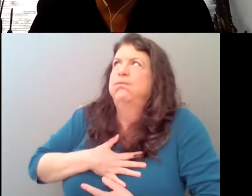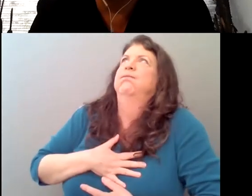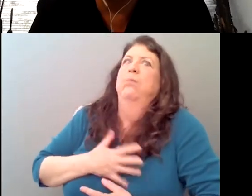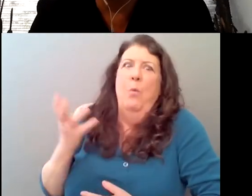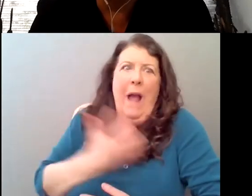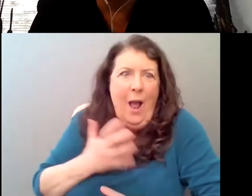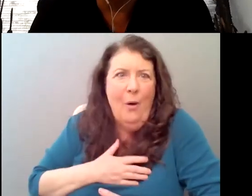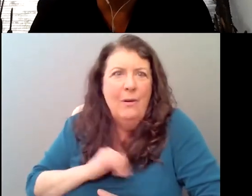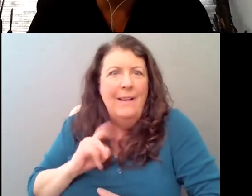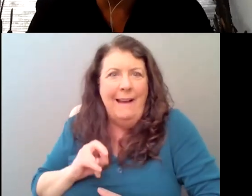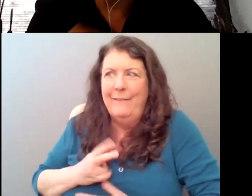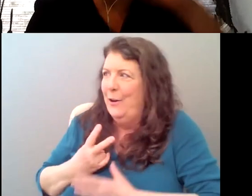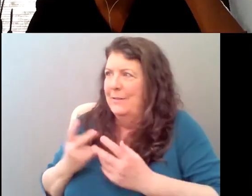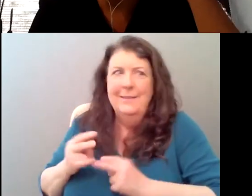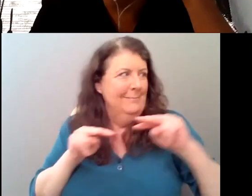immediately. Absolutely.